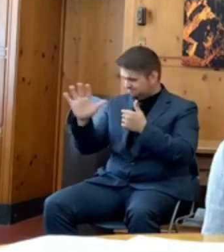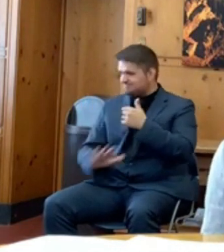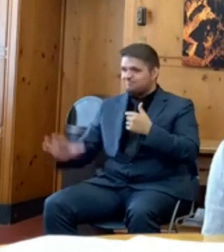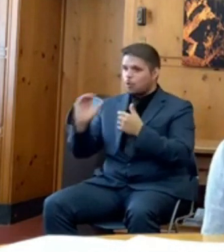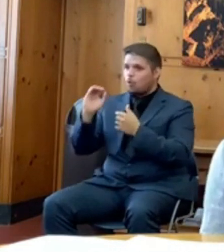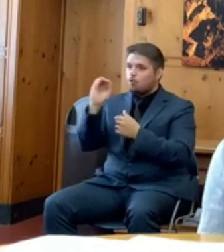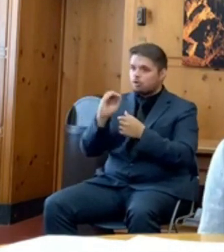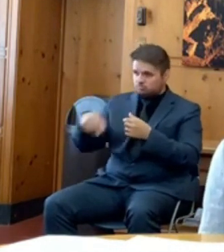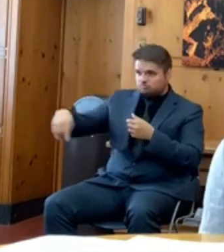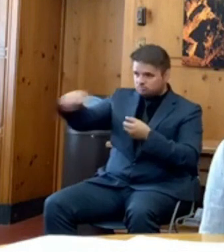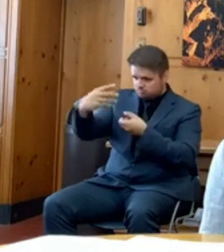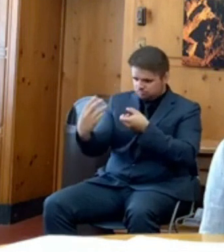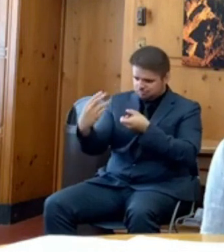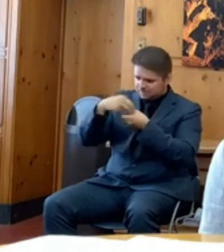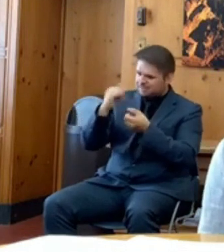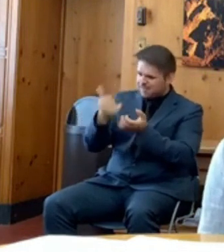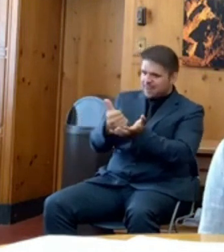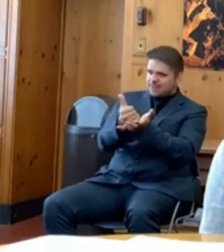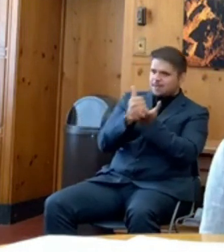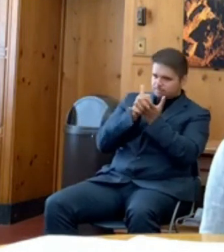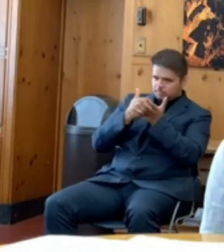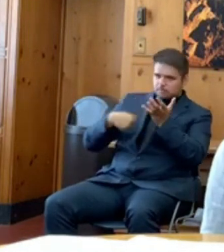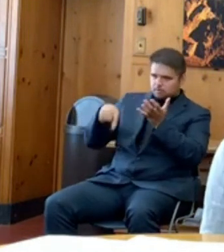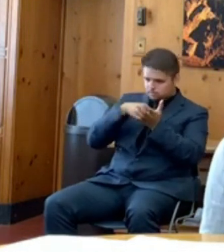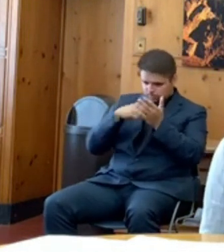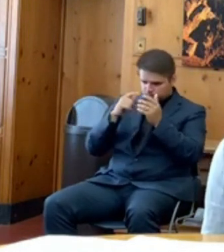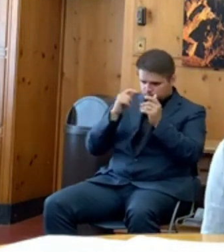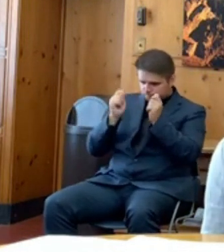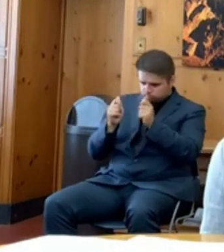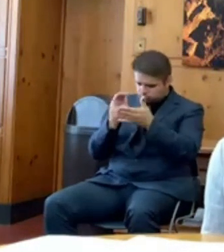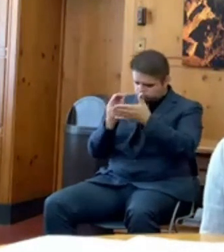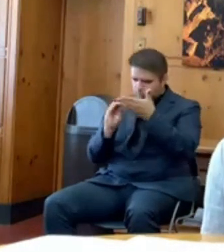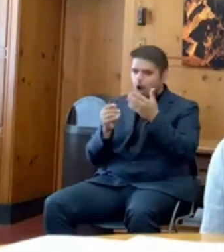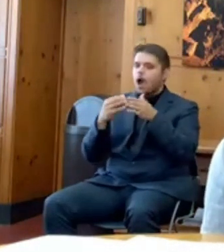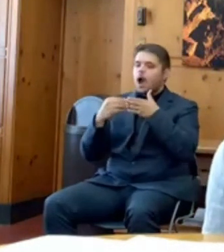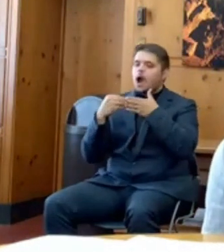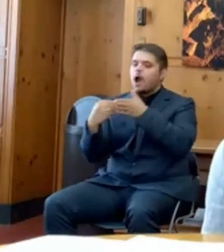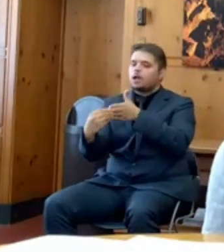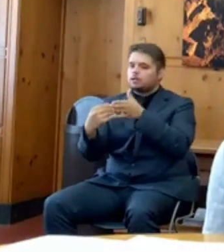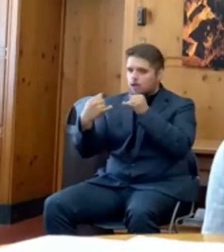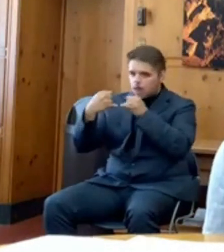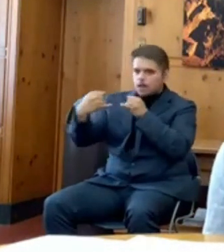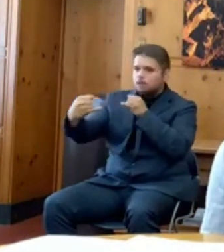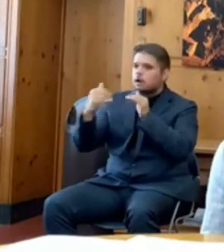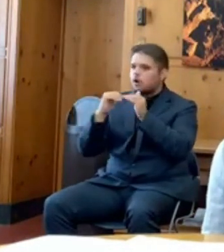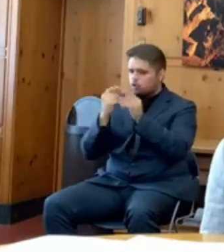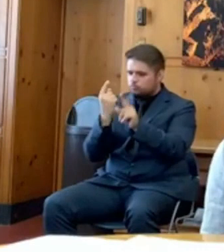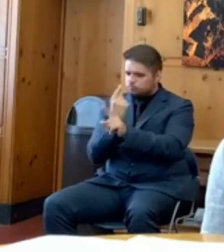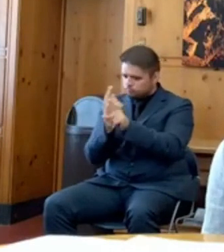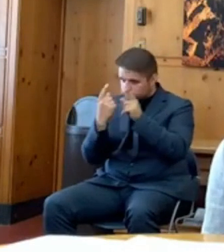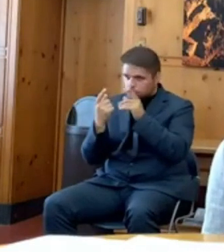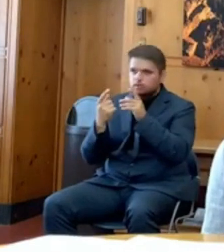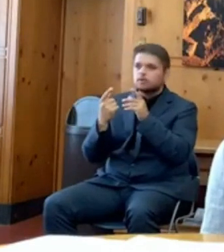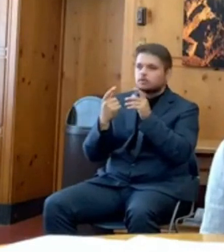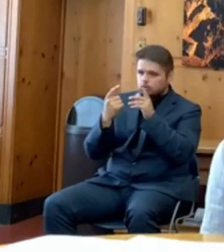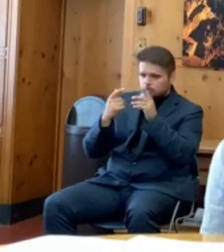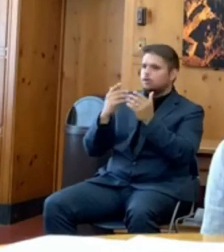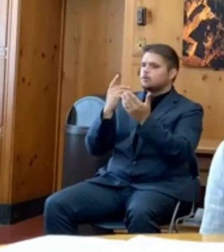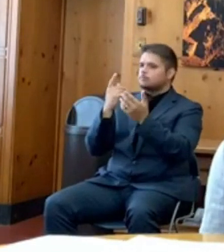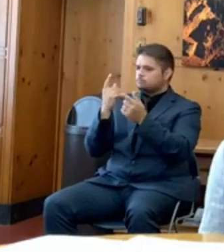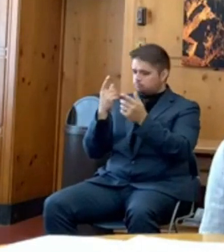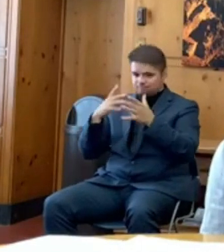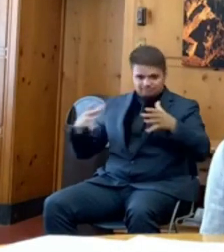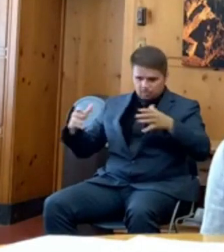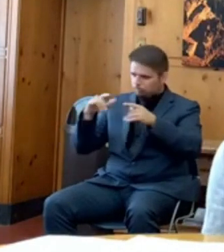revision of our guidelines. I think we all share the same goal. We all want to get